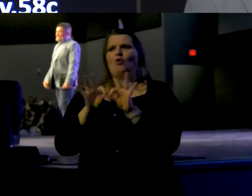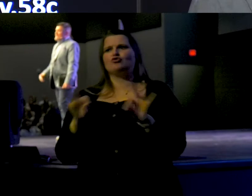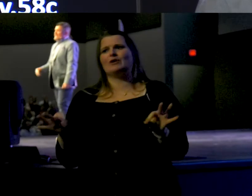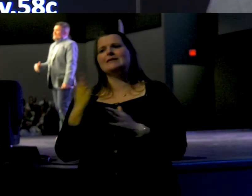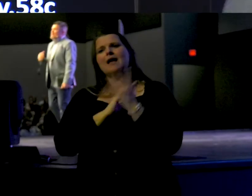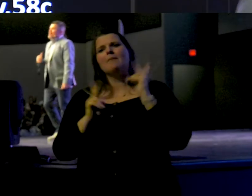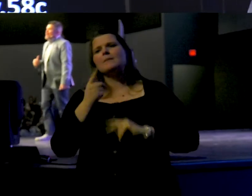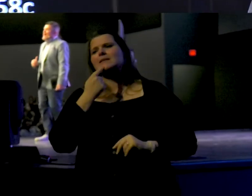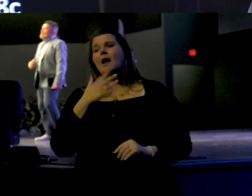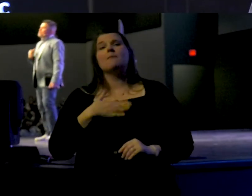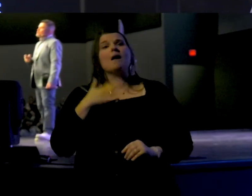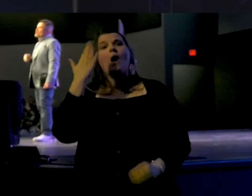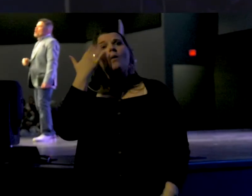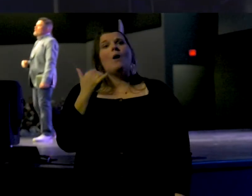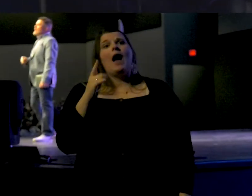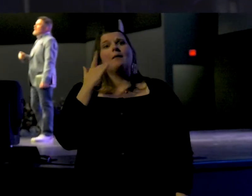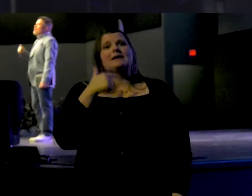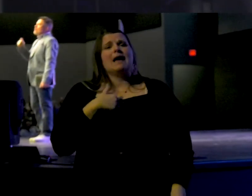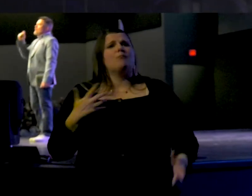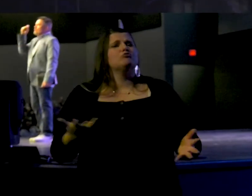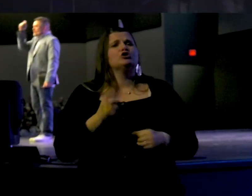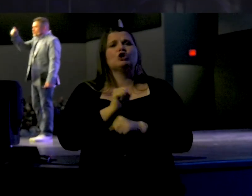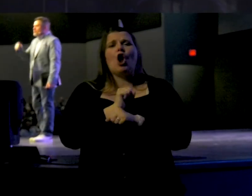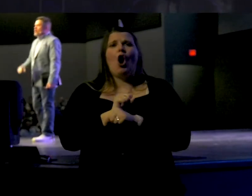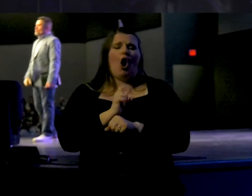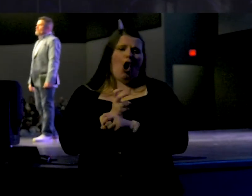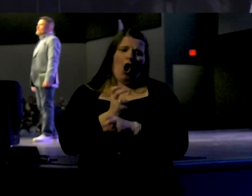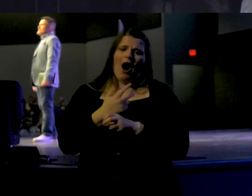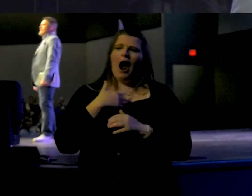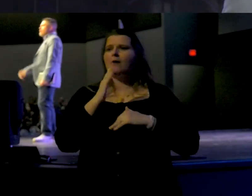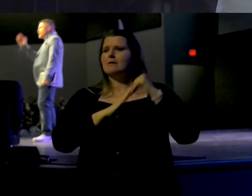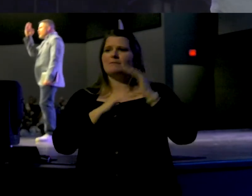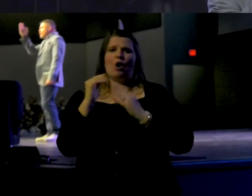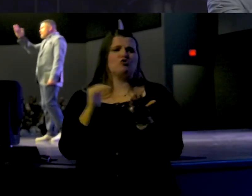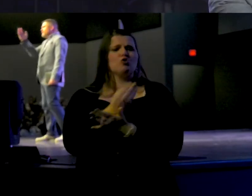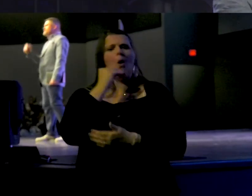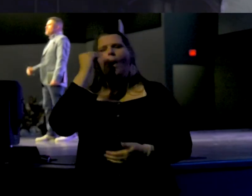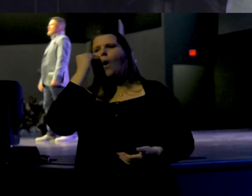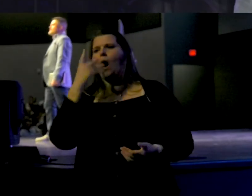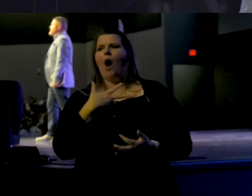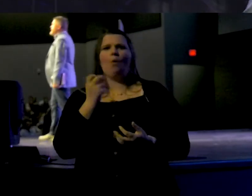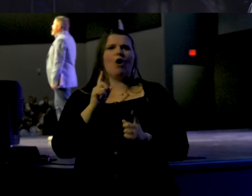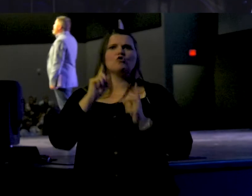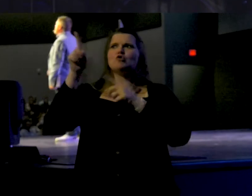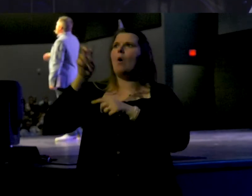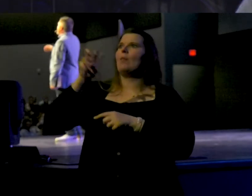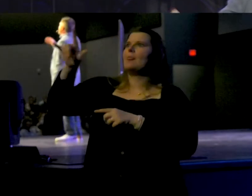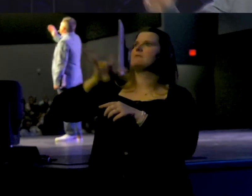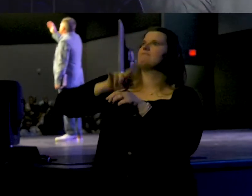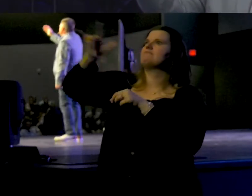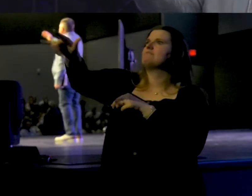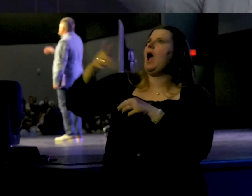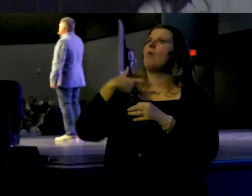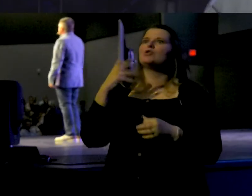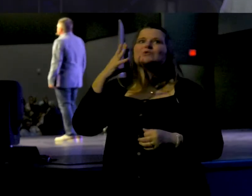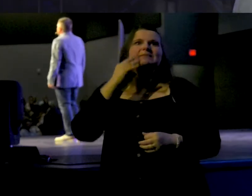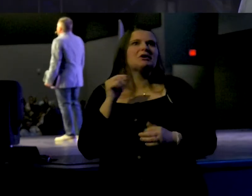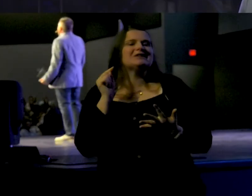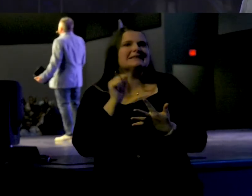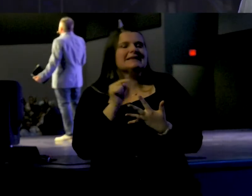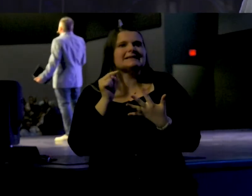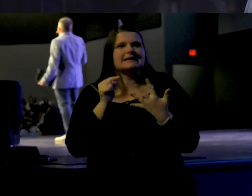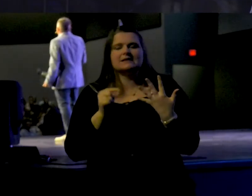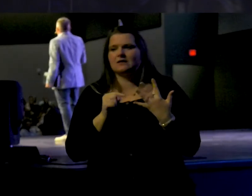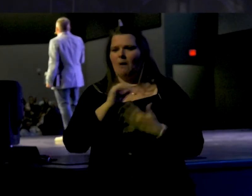Some may say, my why, I'm pushing hard. I want to build a new home. I want to go on this place. I want to experience this.